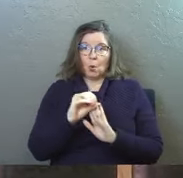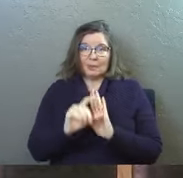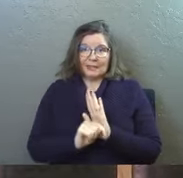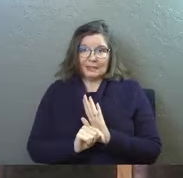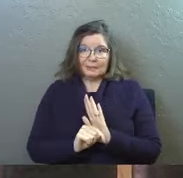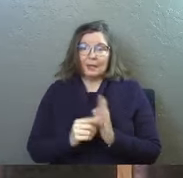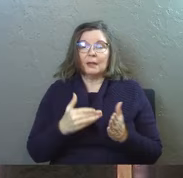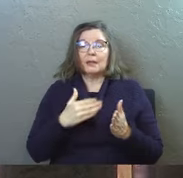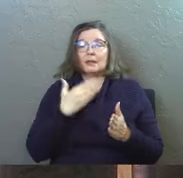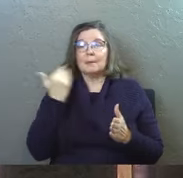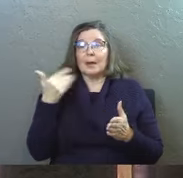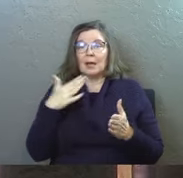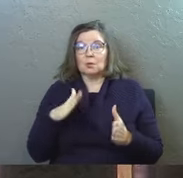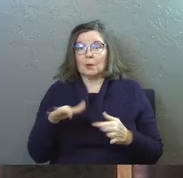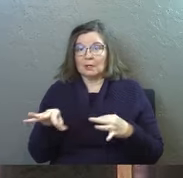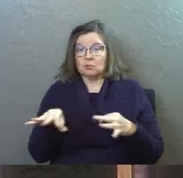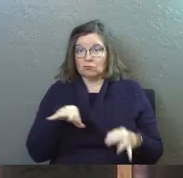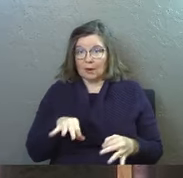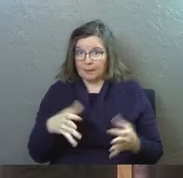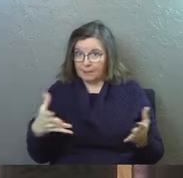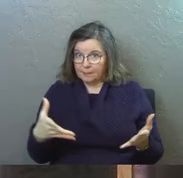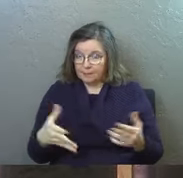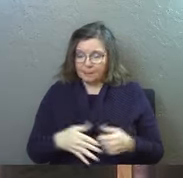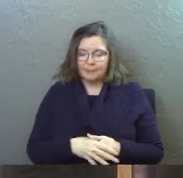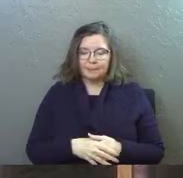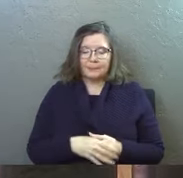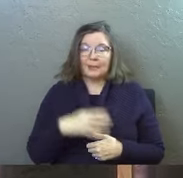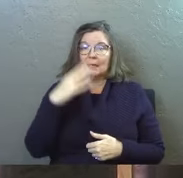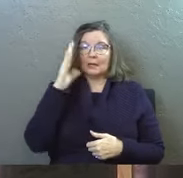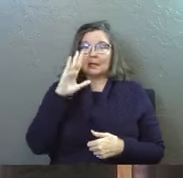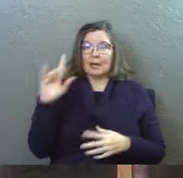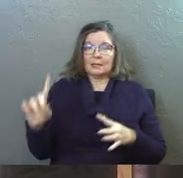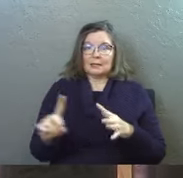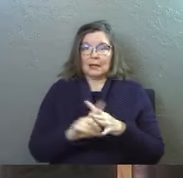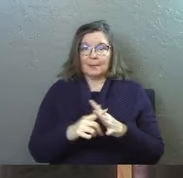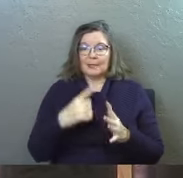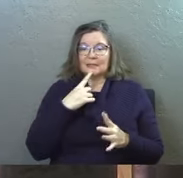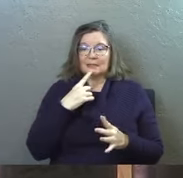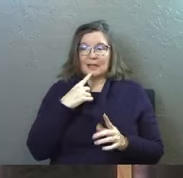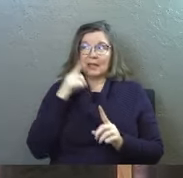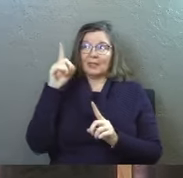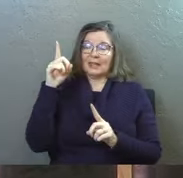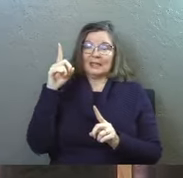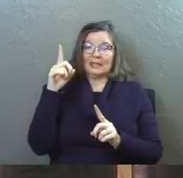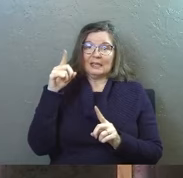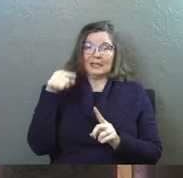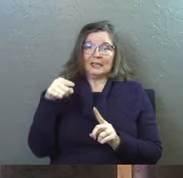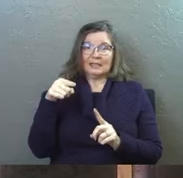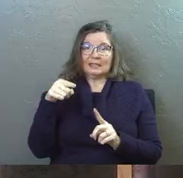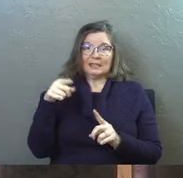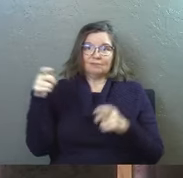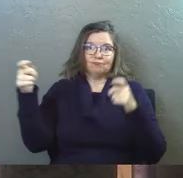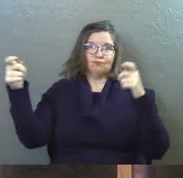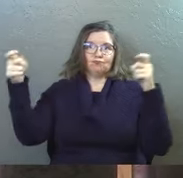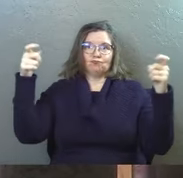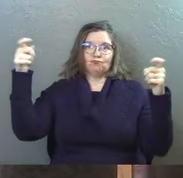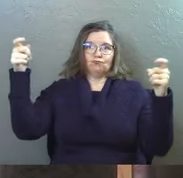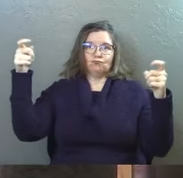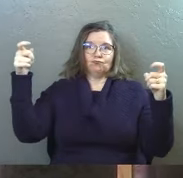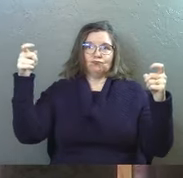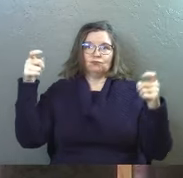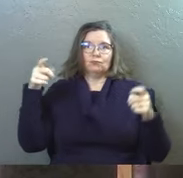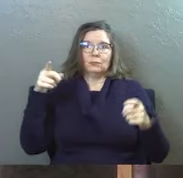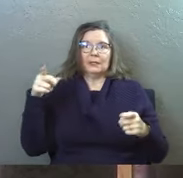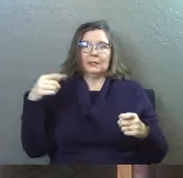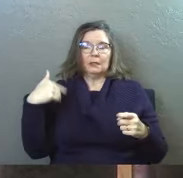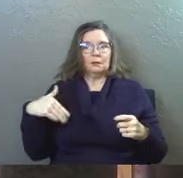it's the best way I would describe it God is coming in saying that he is just this sovereign he